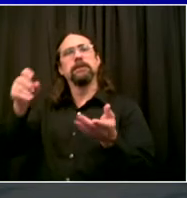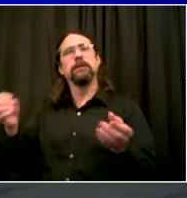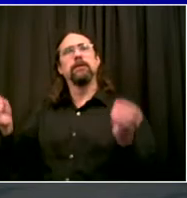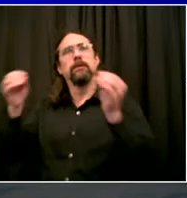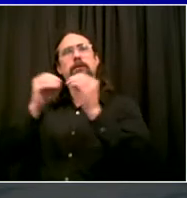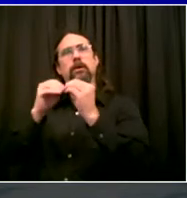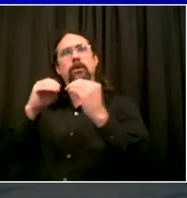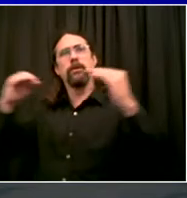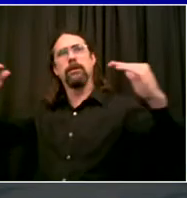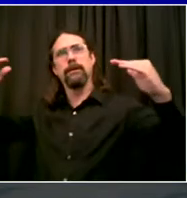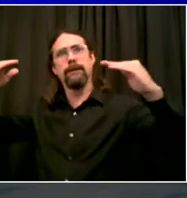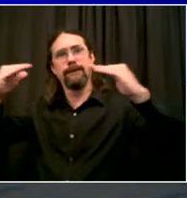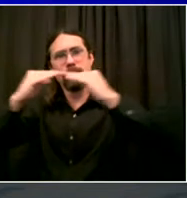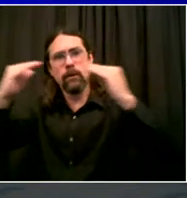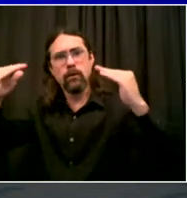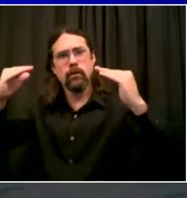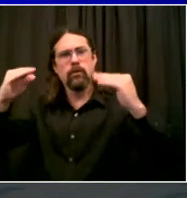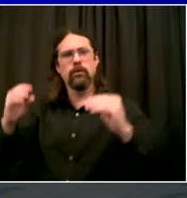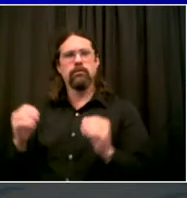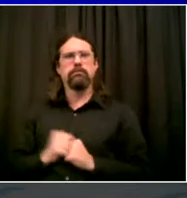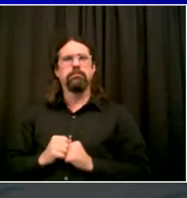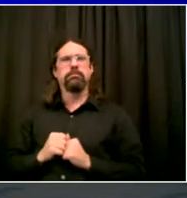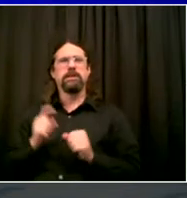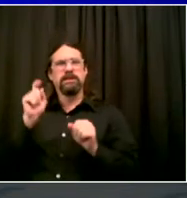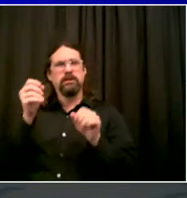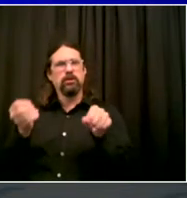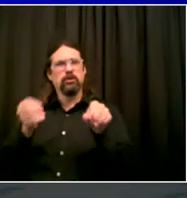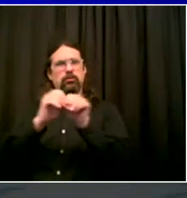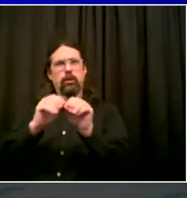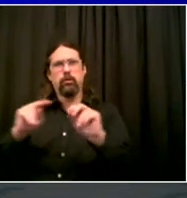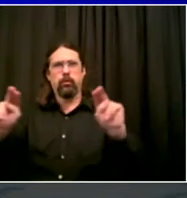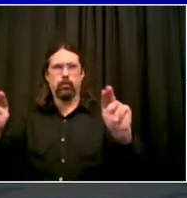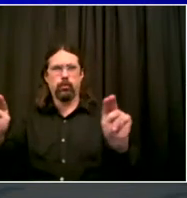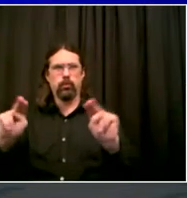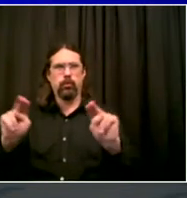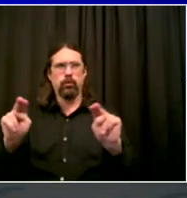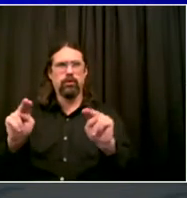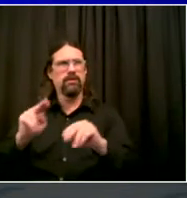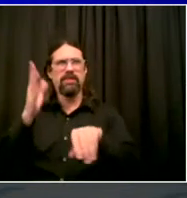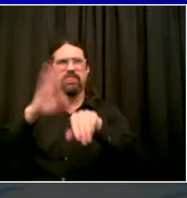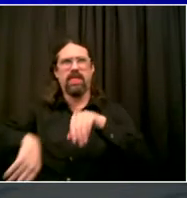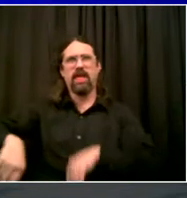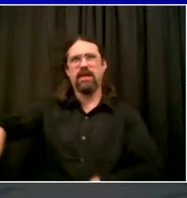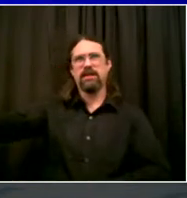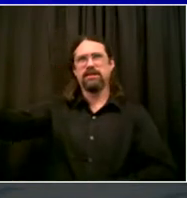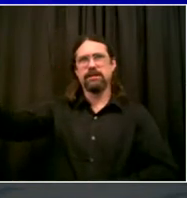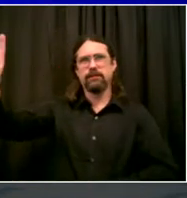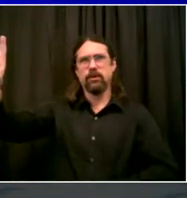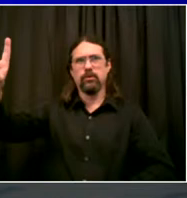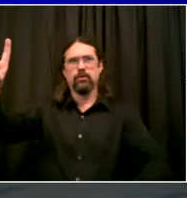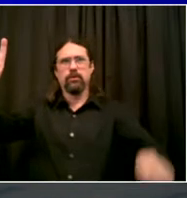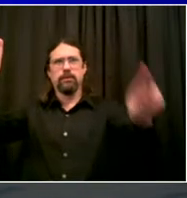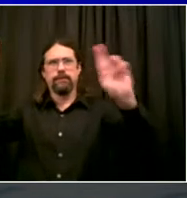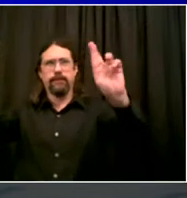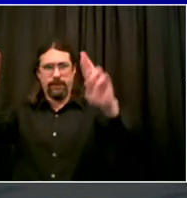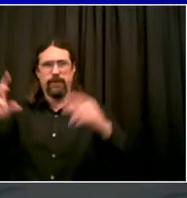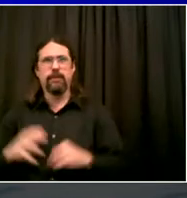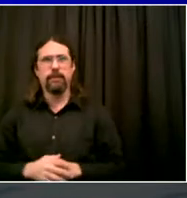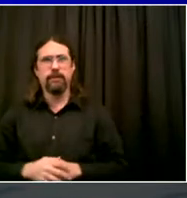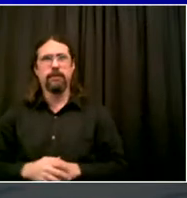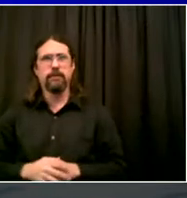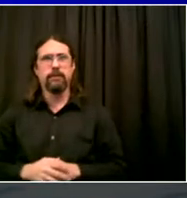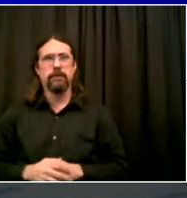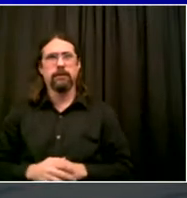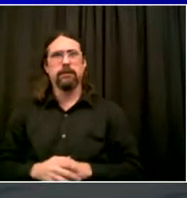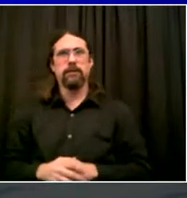here in the city is our campaign finance board. It is not perfect. And I'll be the first to say many elected officials can tell you things that didn't work